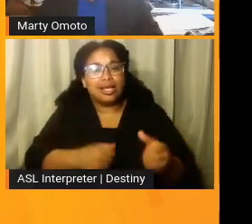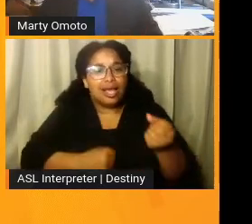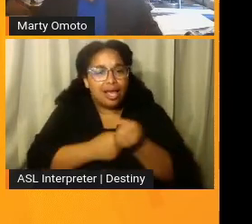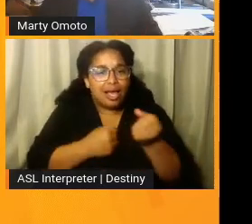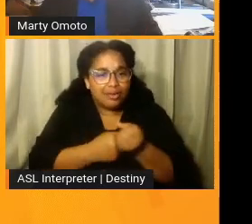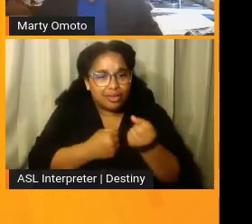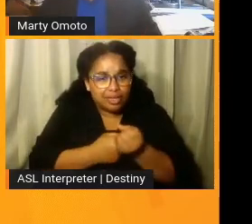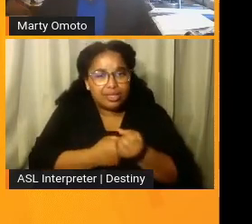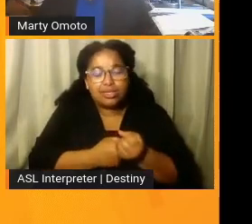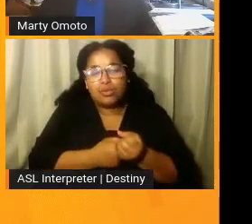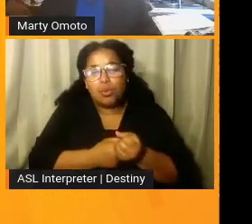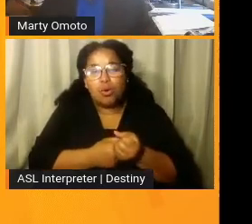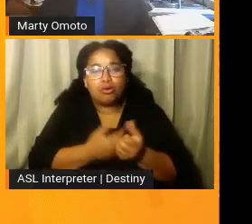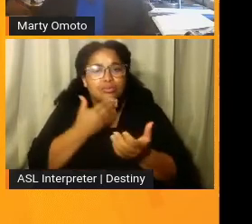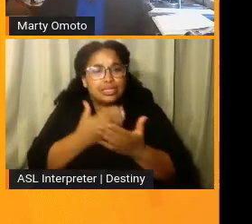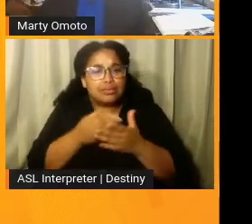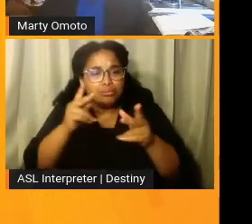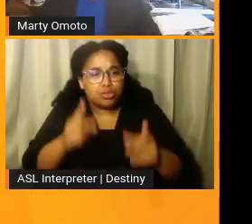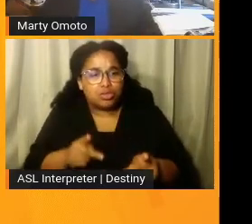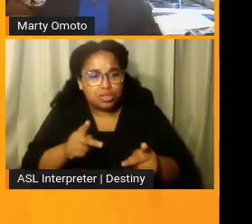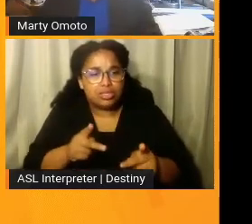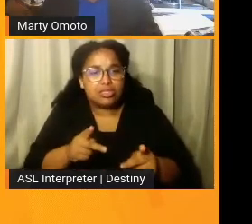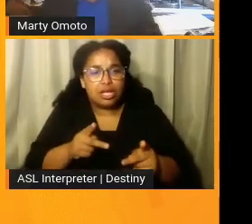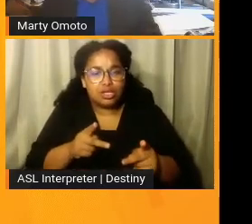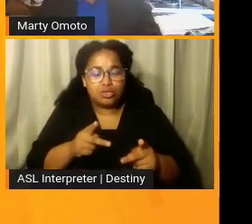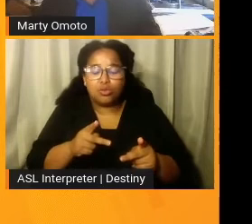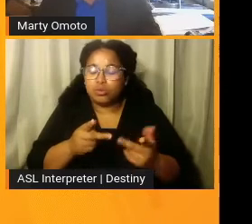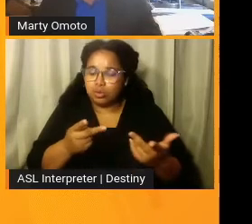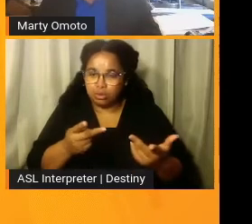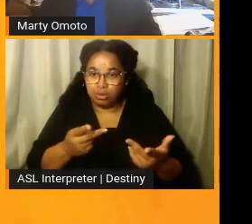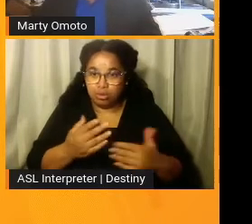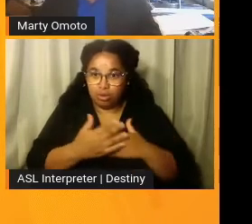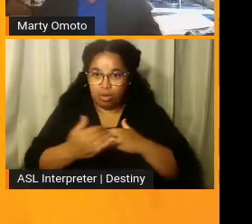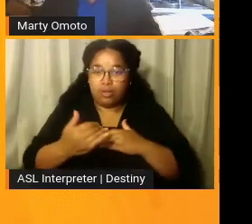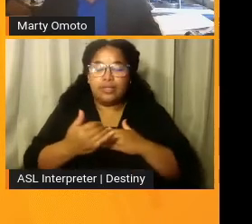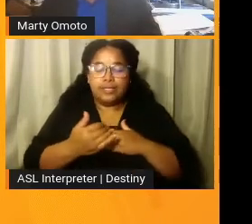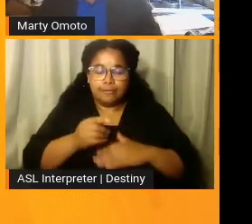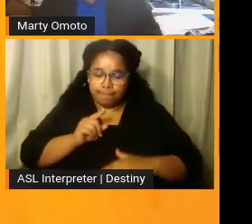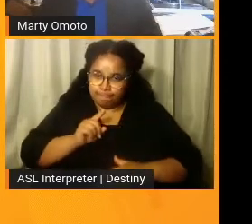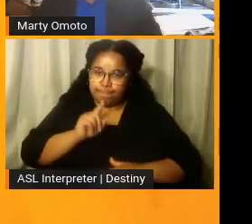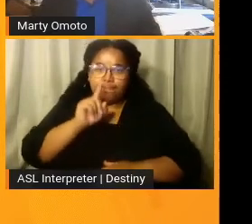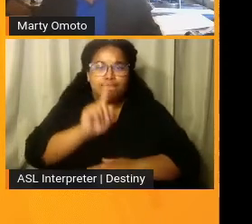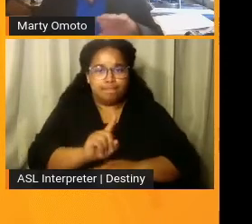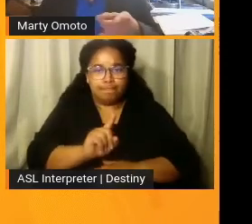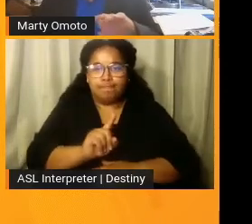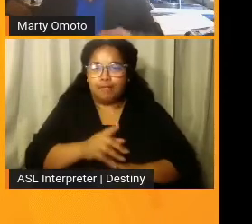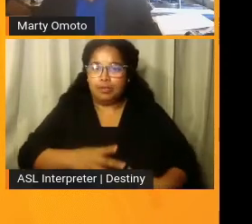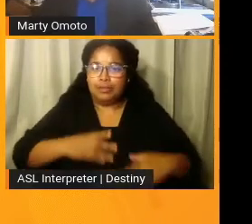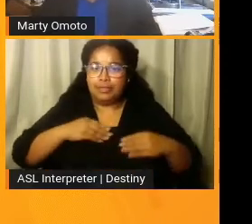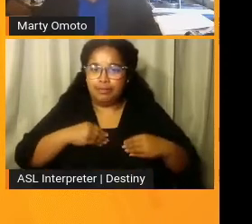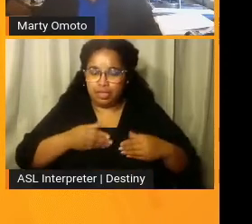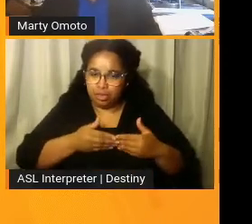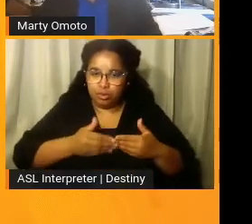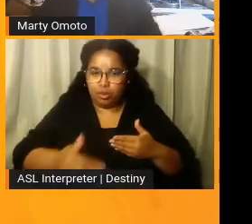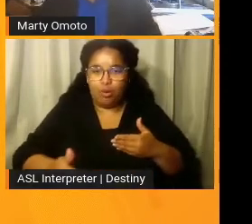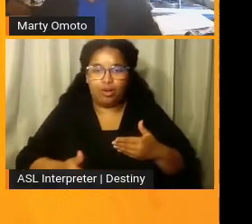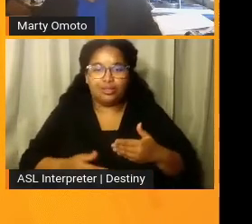step up and then you accept it and you take, you go on. Next slide. So that's Alex